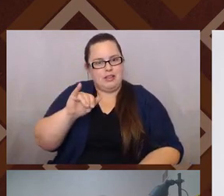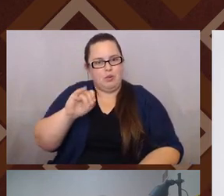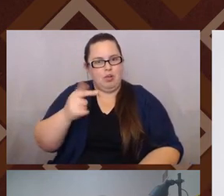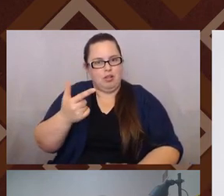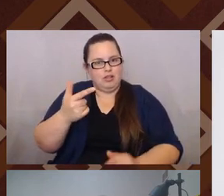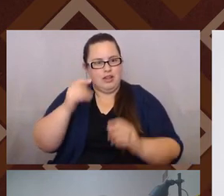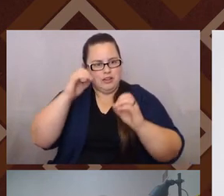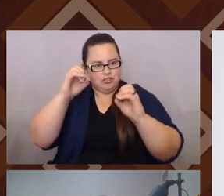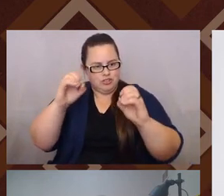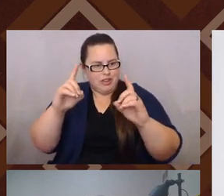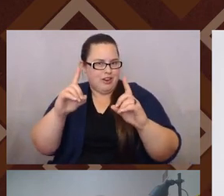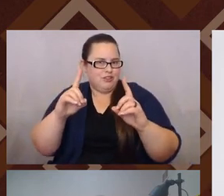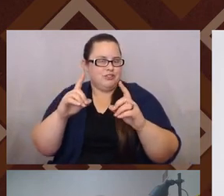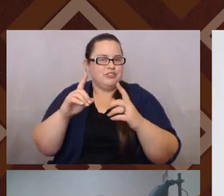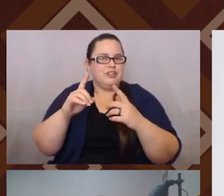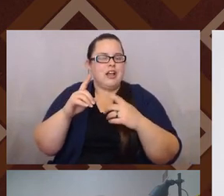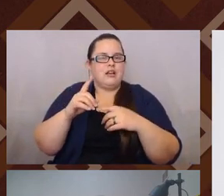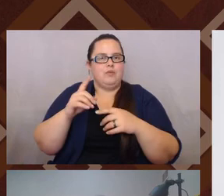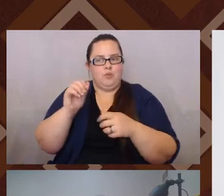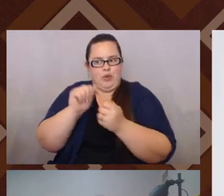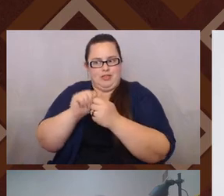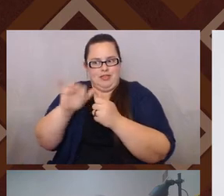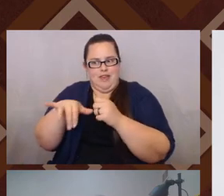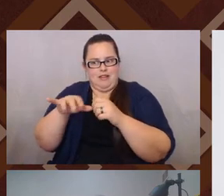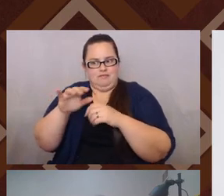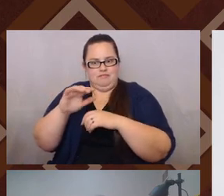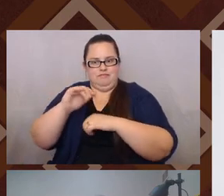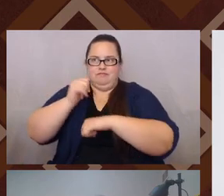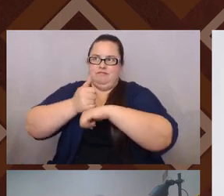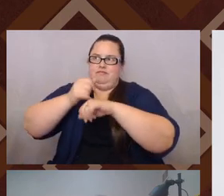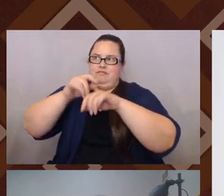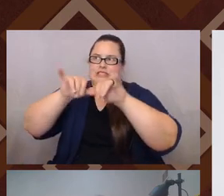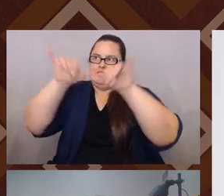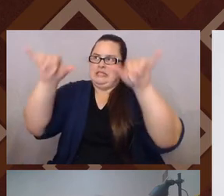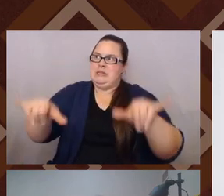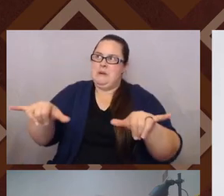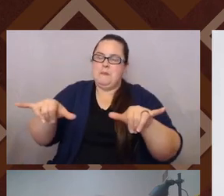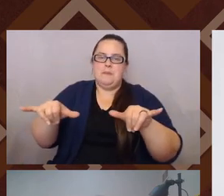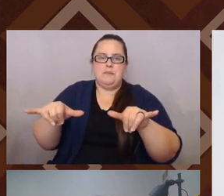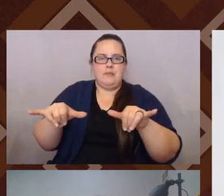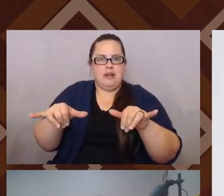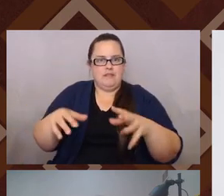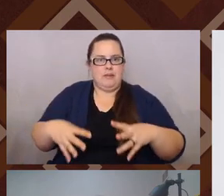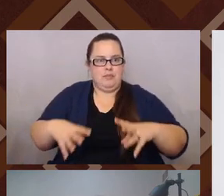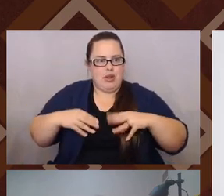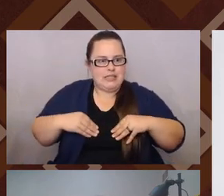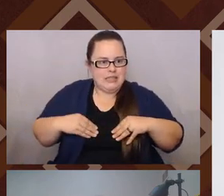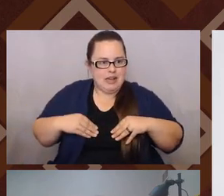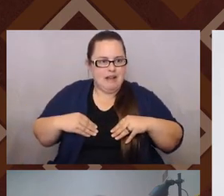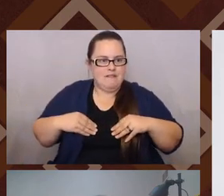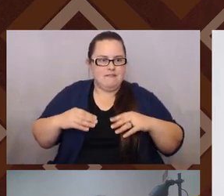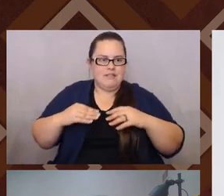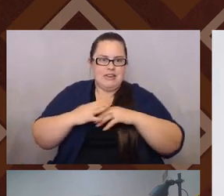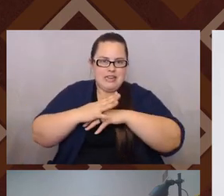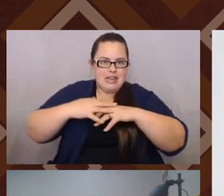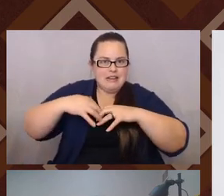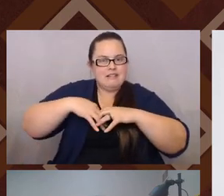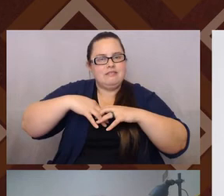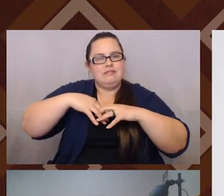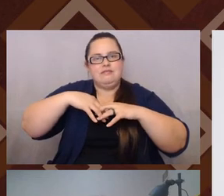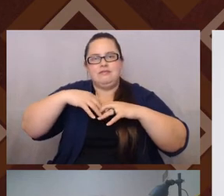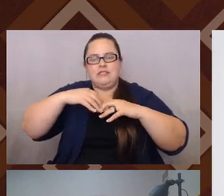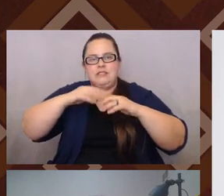of bilingual ed as, as an embracing of native speakers and their culture and their language and